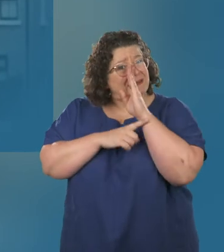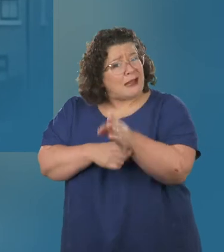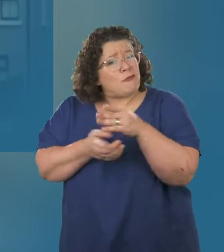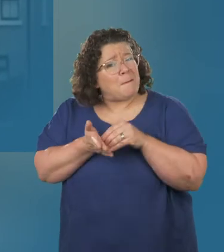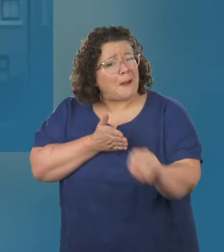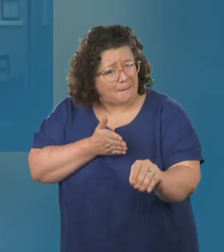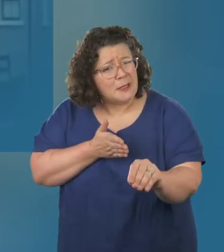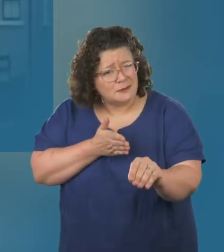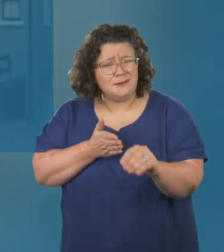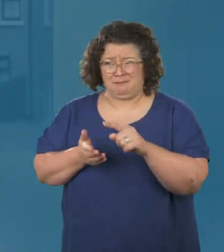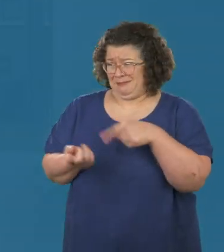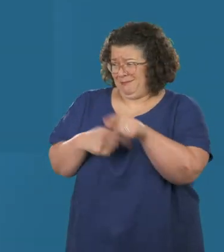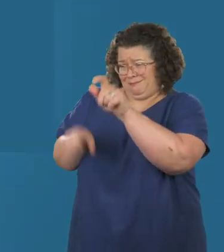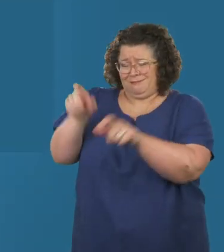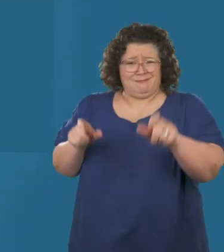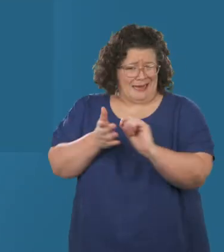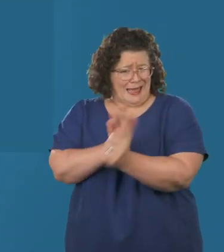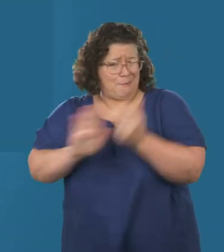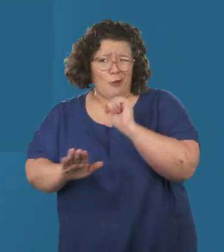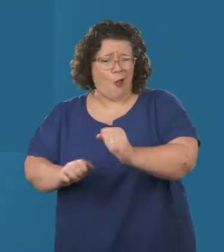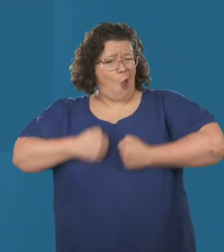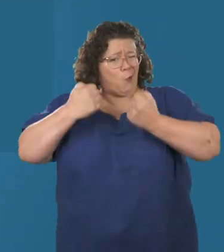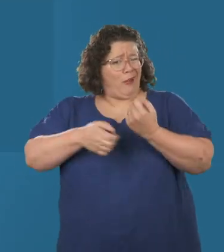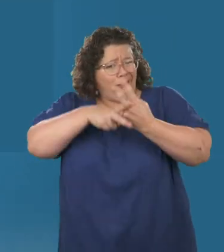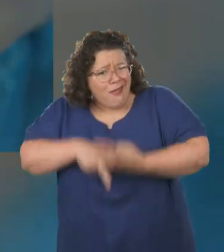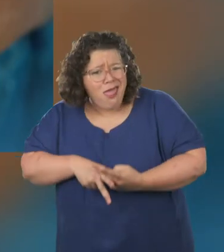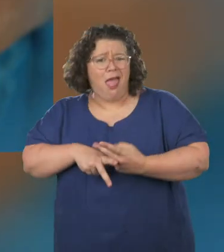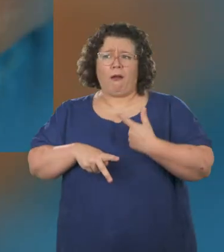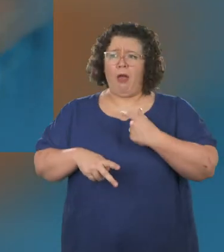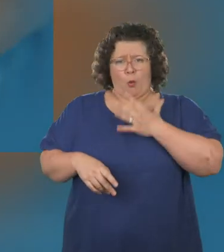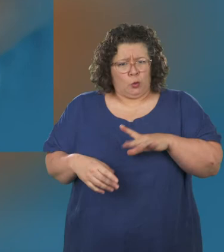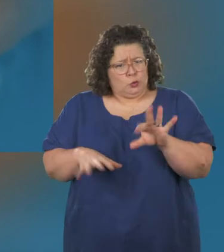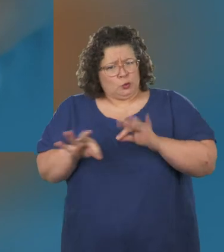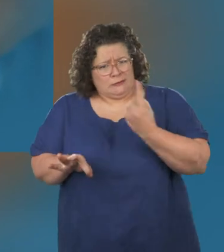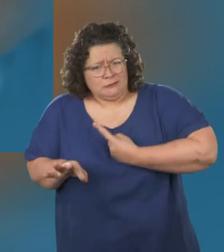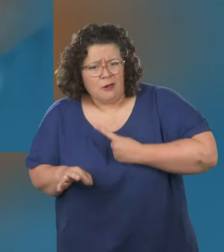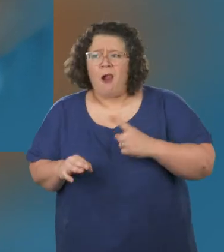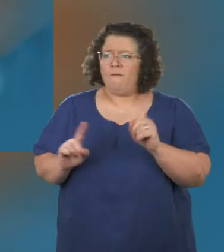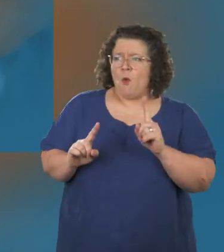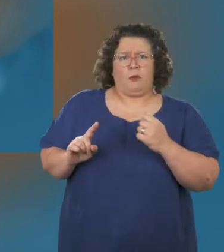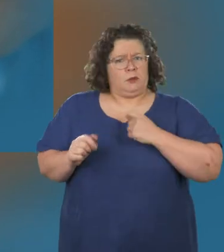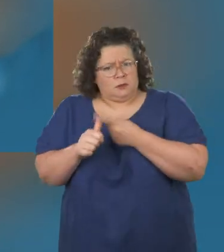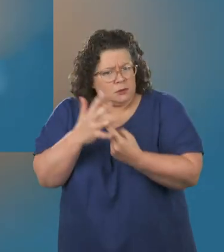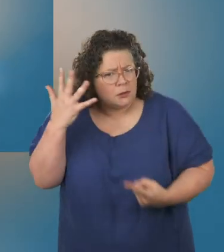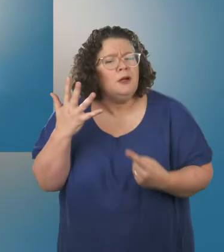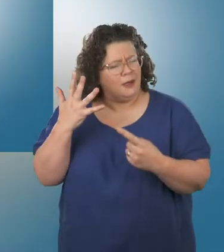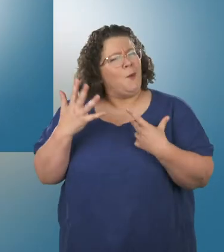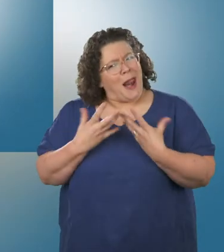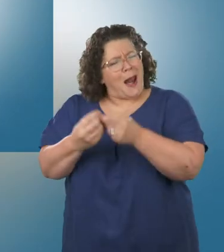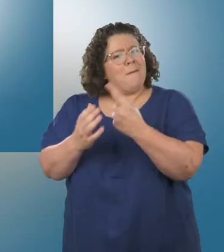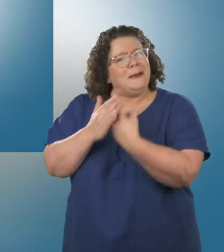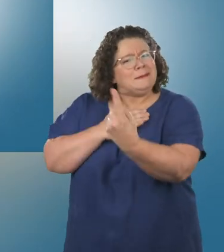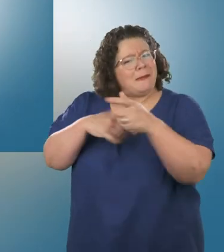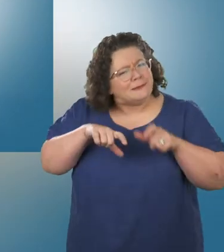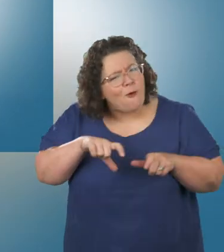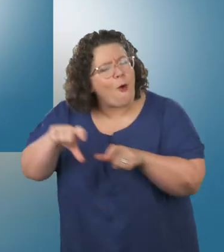direct payments. People are experts in their own care. Being able to choose how their needs are met and who meets them will help people